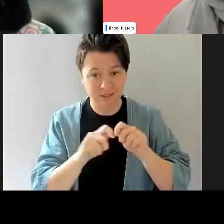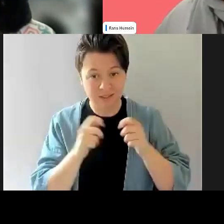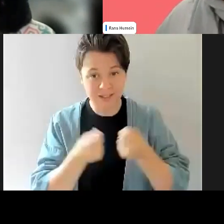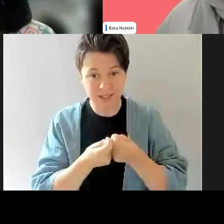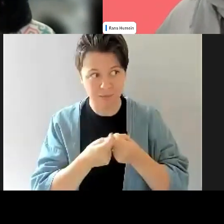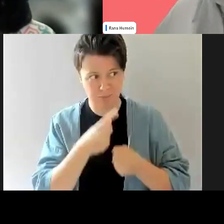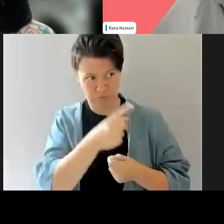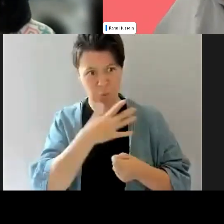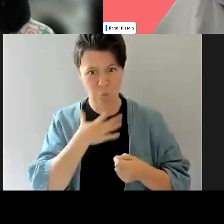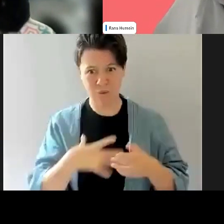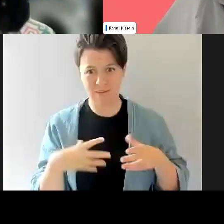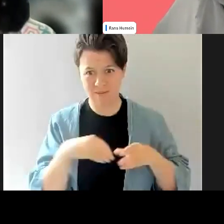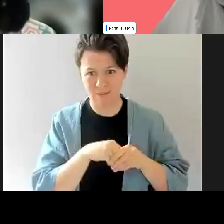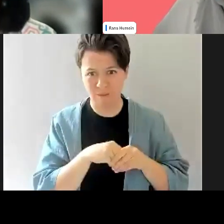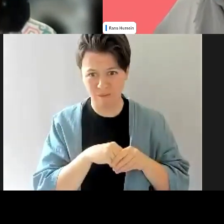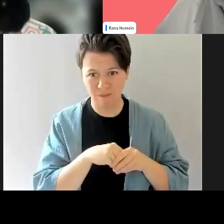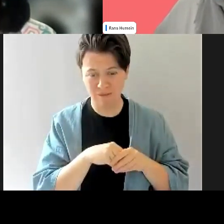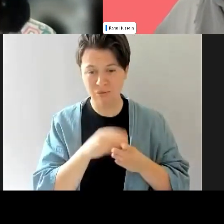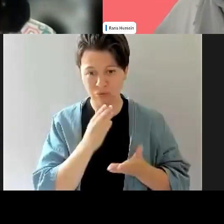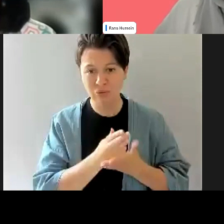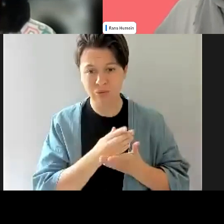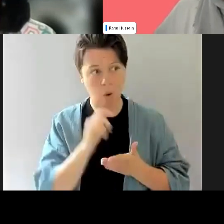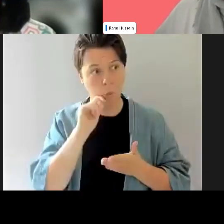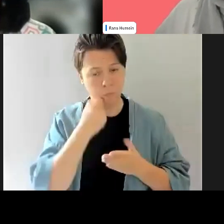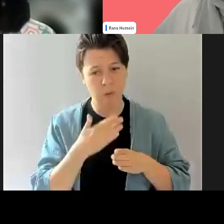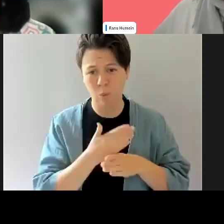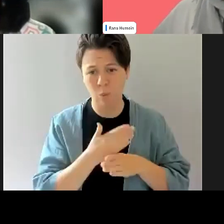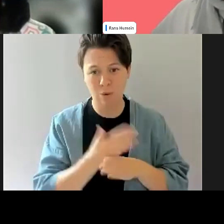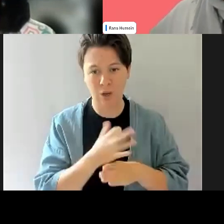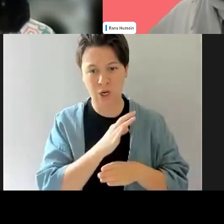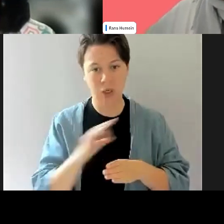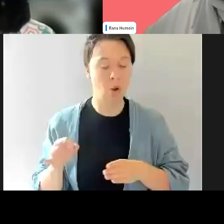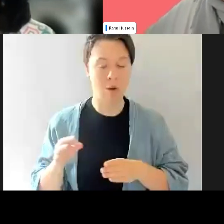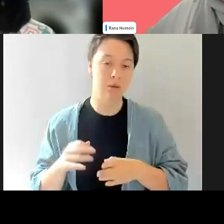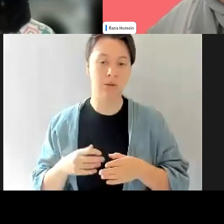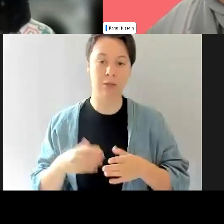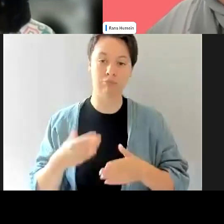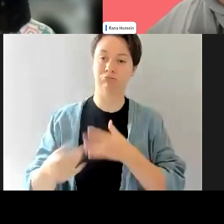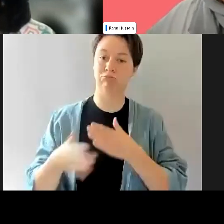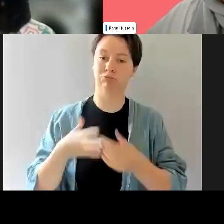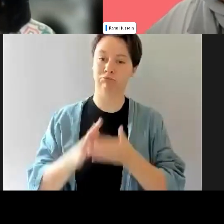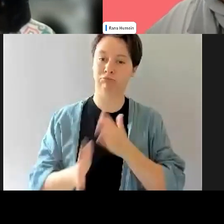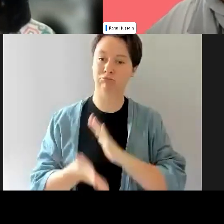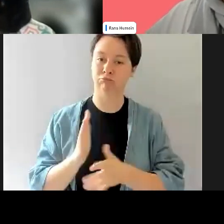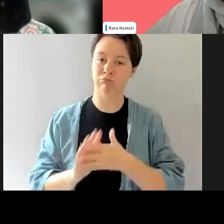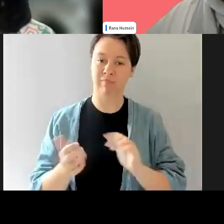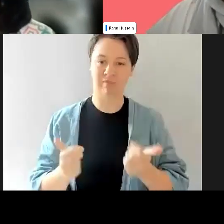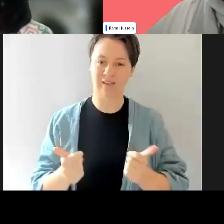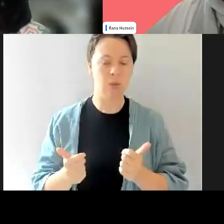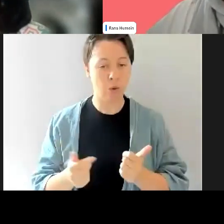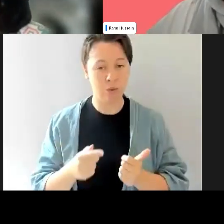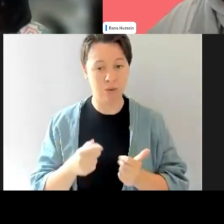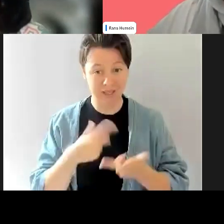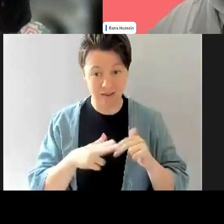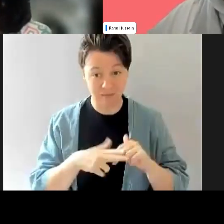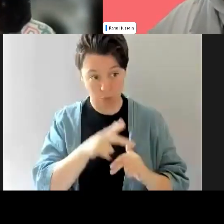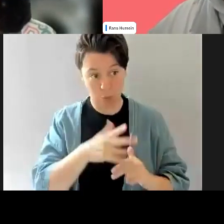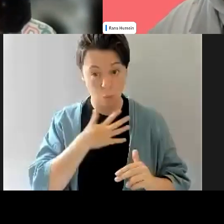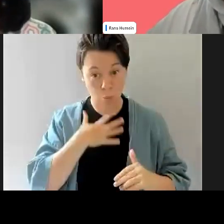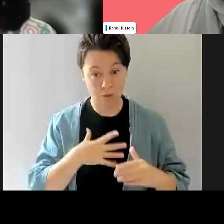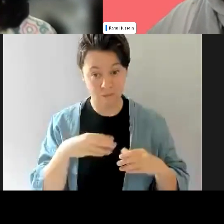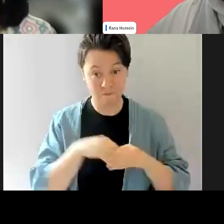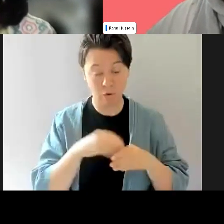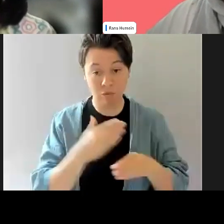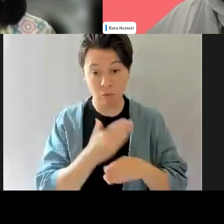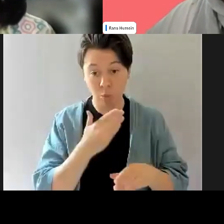Cause it's work. It's going to be a piece of work that you have to do, and I'm going to help you with it. But if you don't want to do it, then let's not,